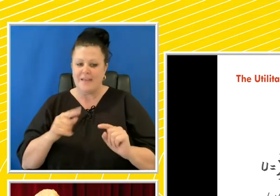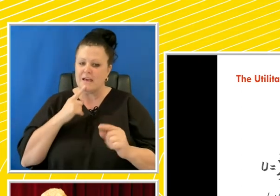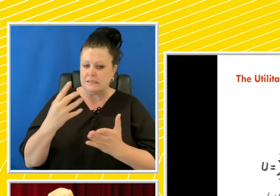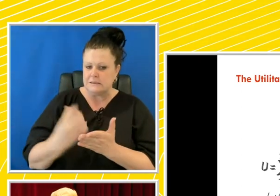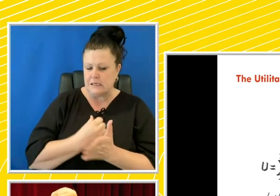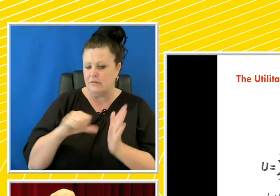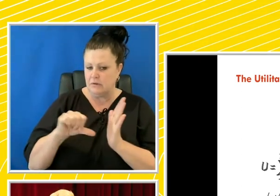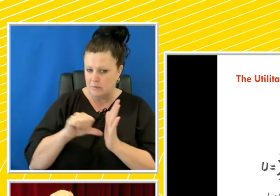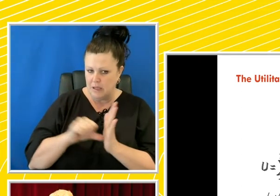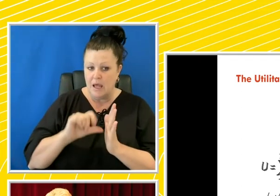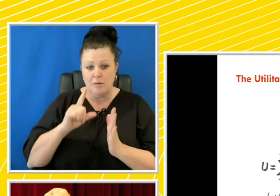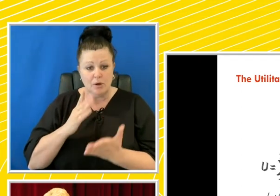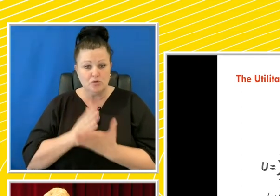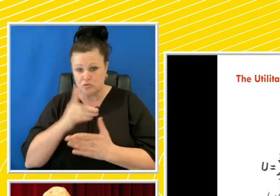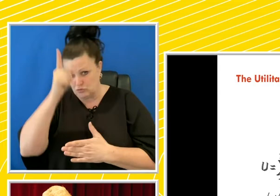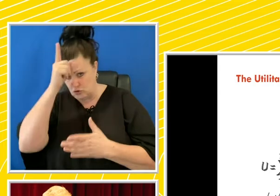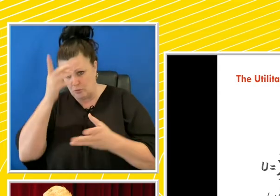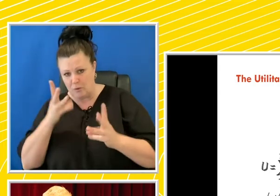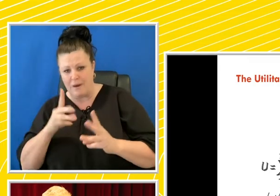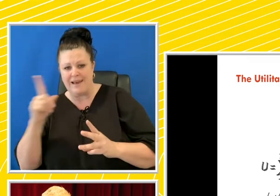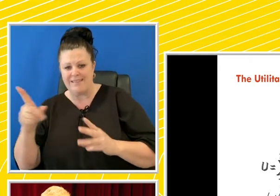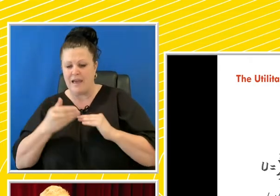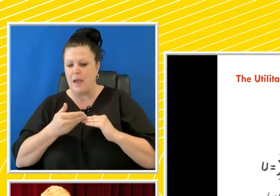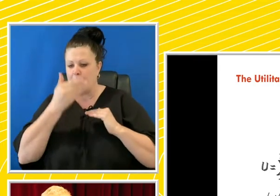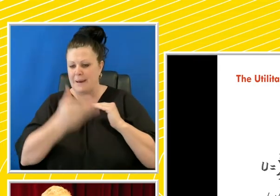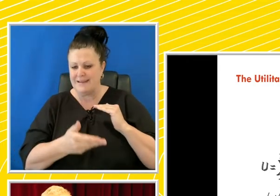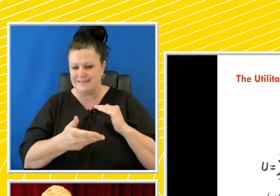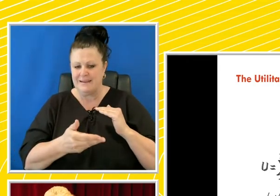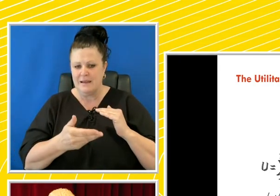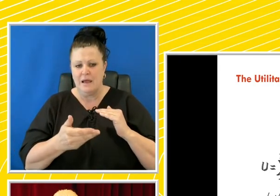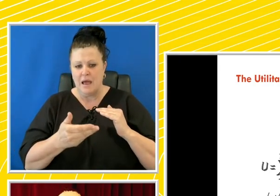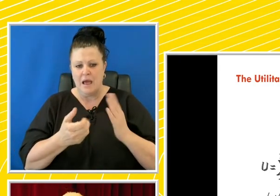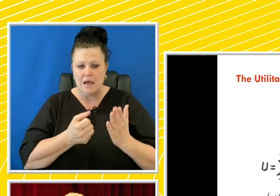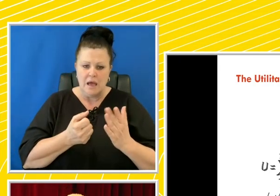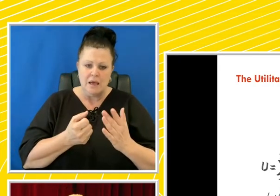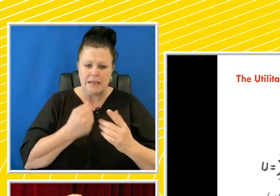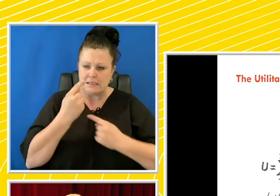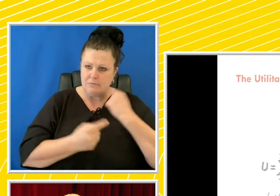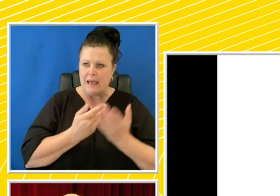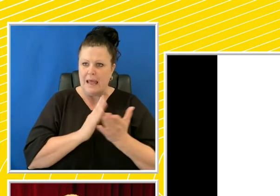and in true German style passed down to specific expenditures on different food items.